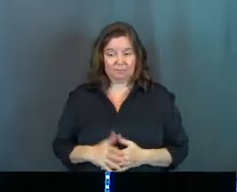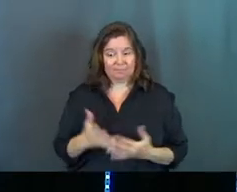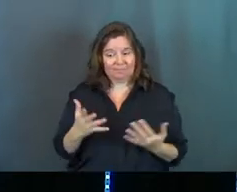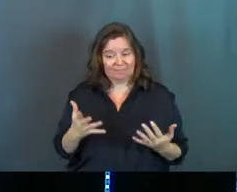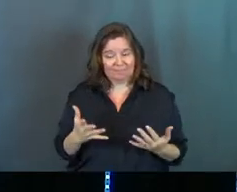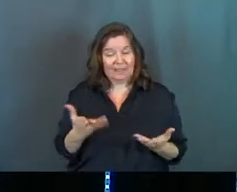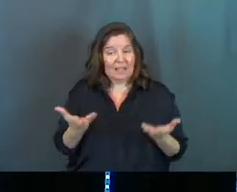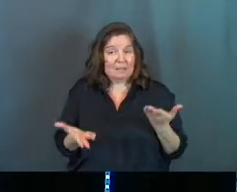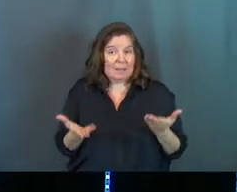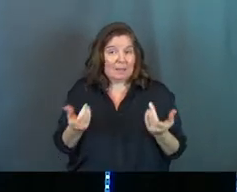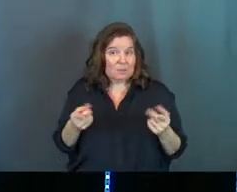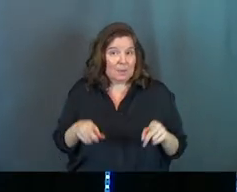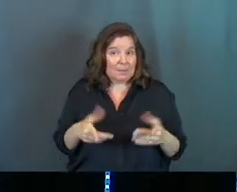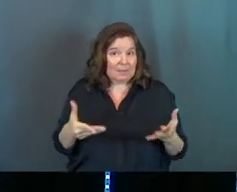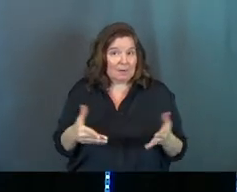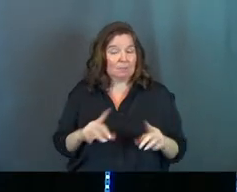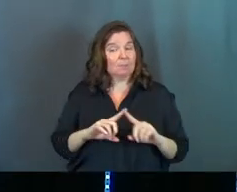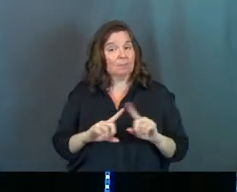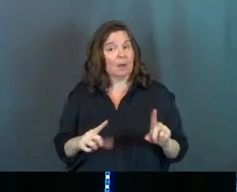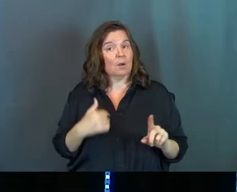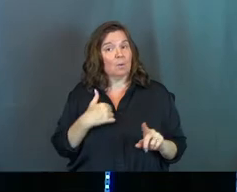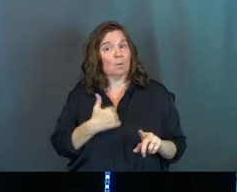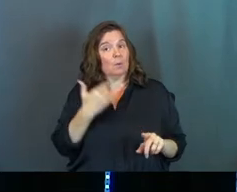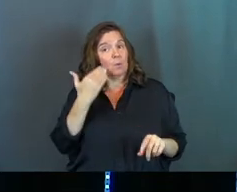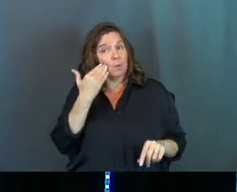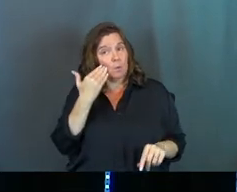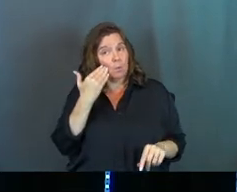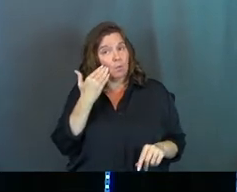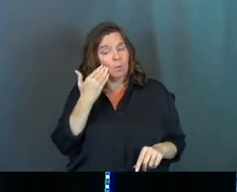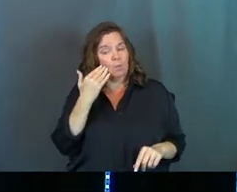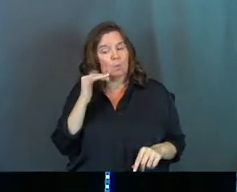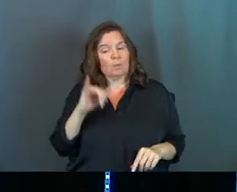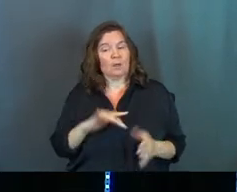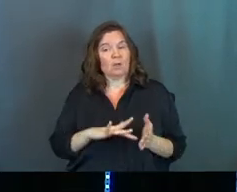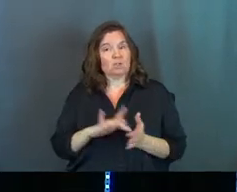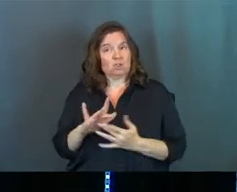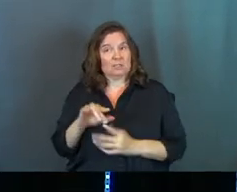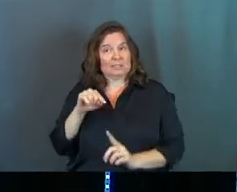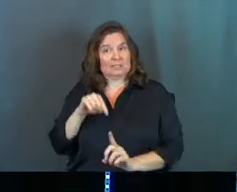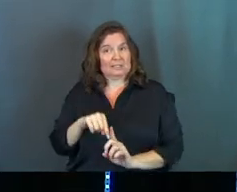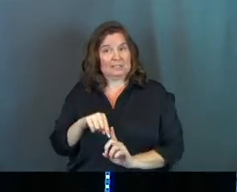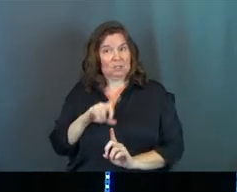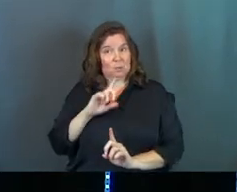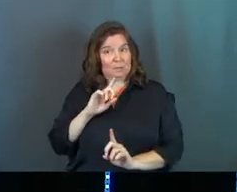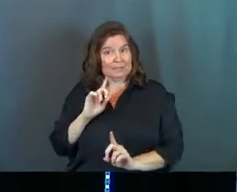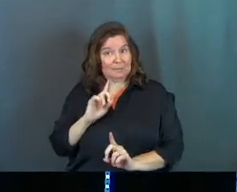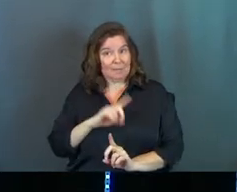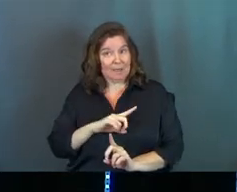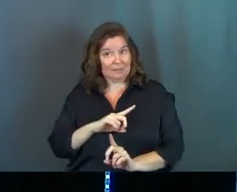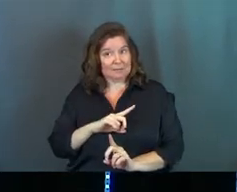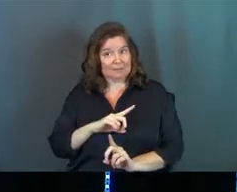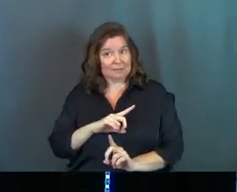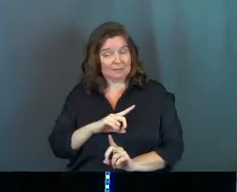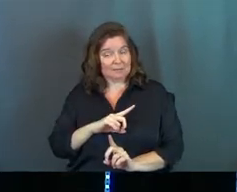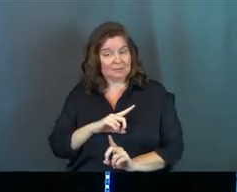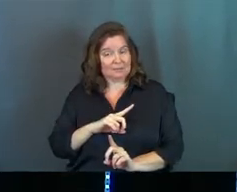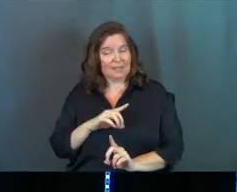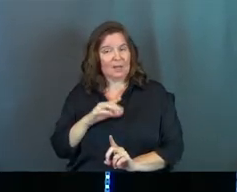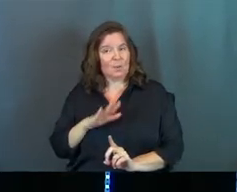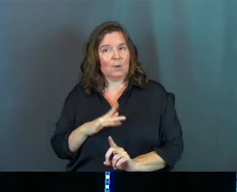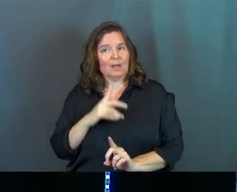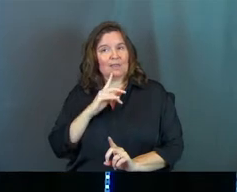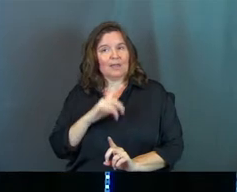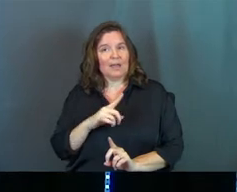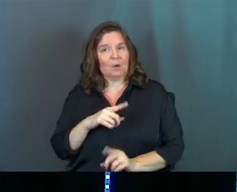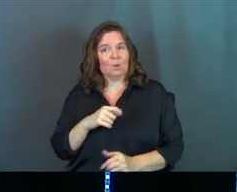Could be what's going on here. But what we do know, okay, is that Jesus's response, he responds in a way